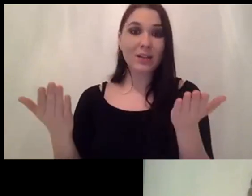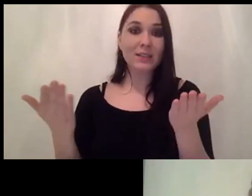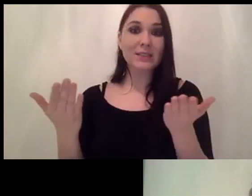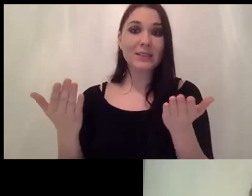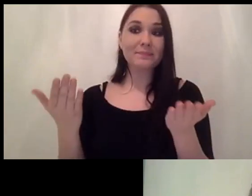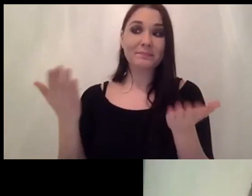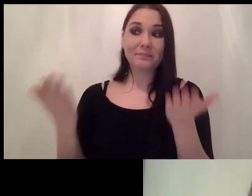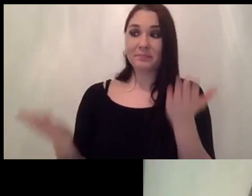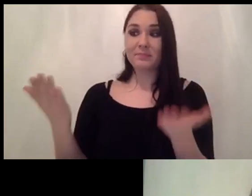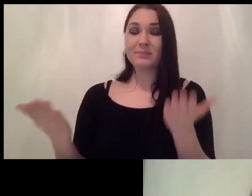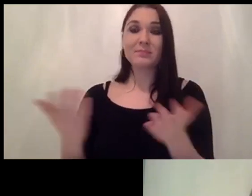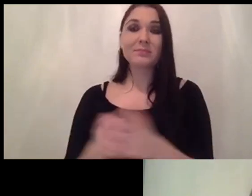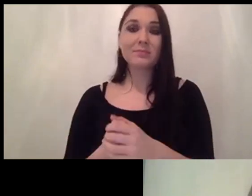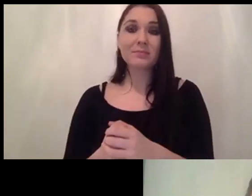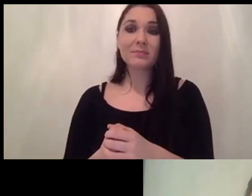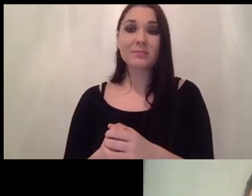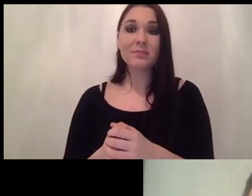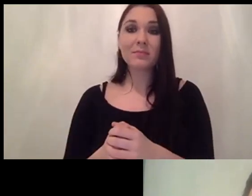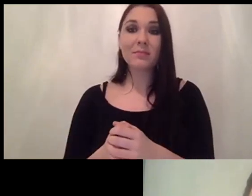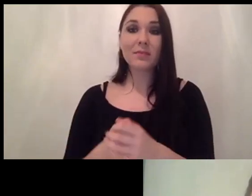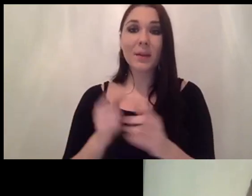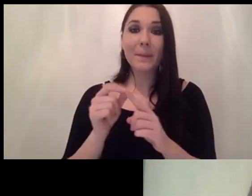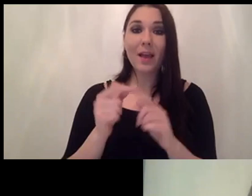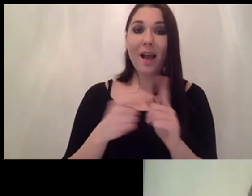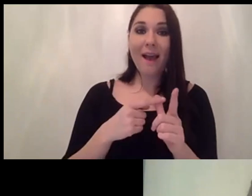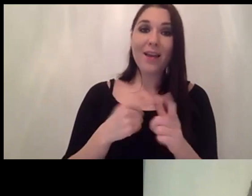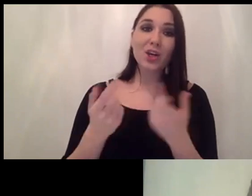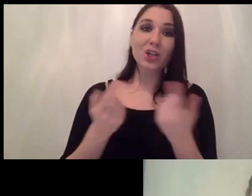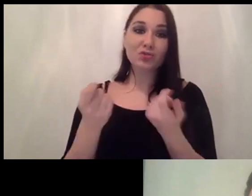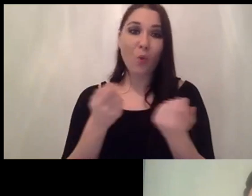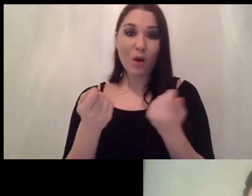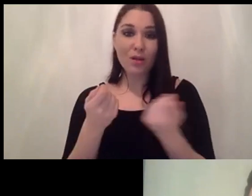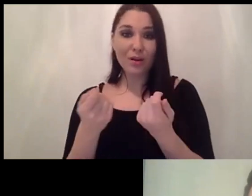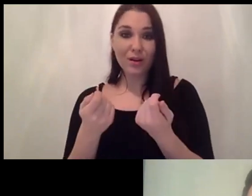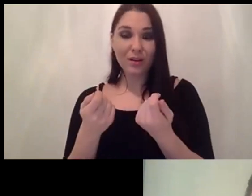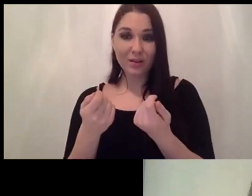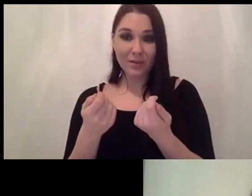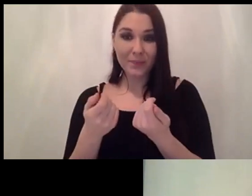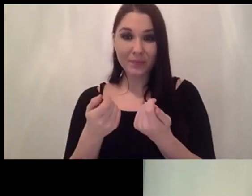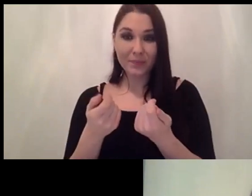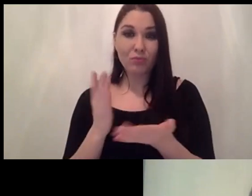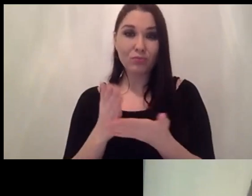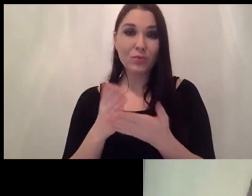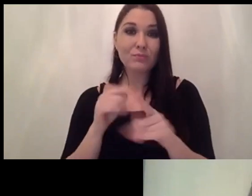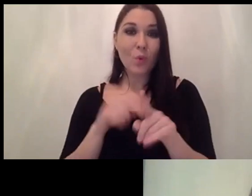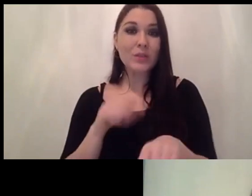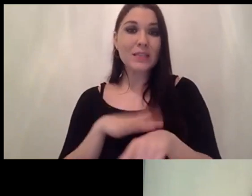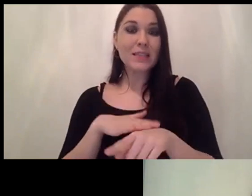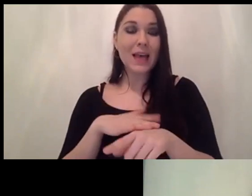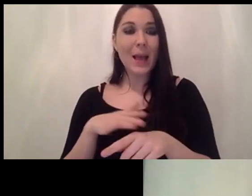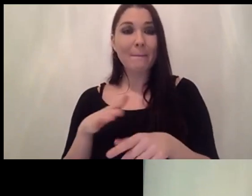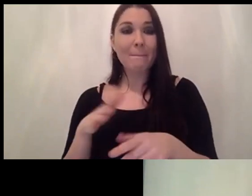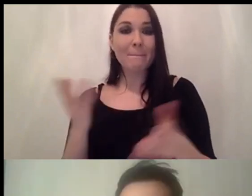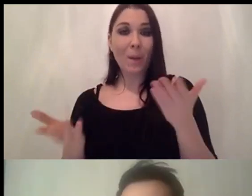uh a pid controller and most of the time the paid controller was performing better you know so